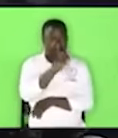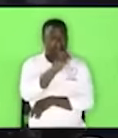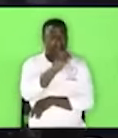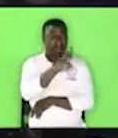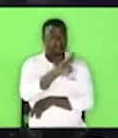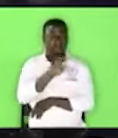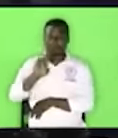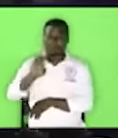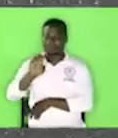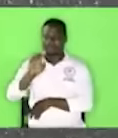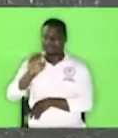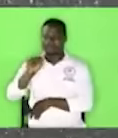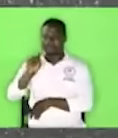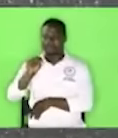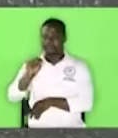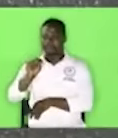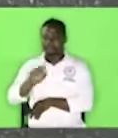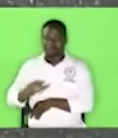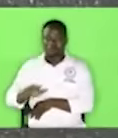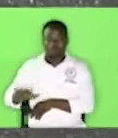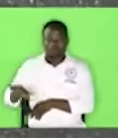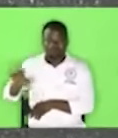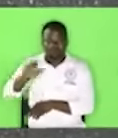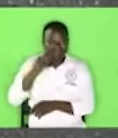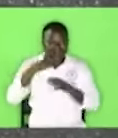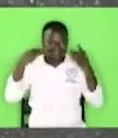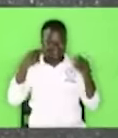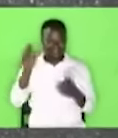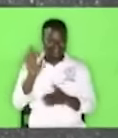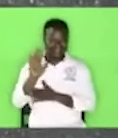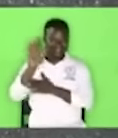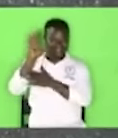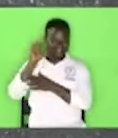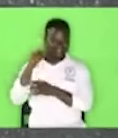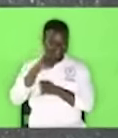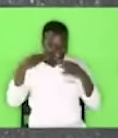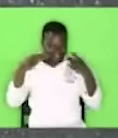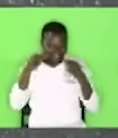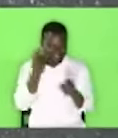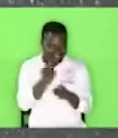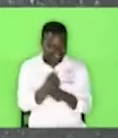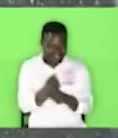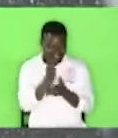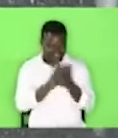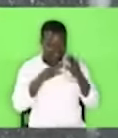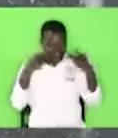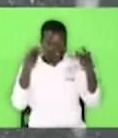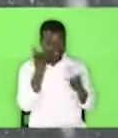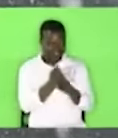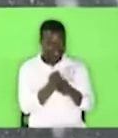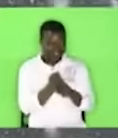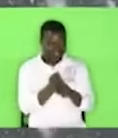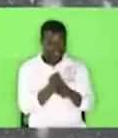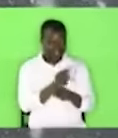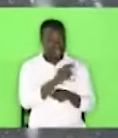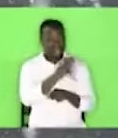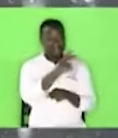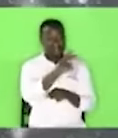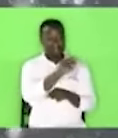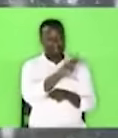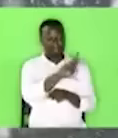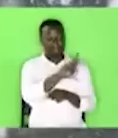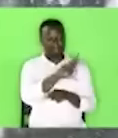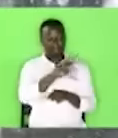Yeah. I see that all you are smiling. Some of you are even laughing. Mr. Bean is not here.